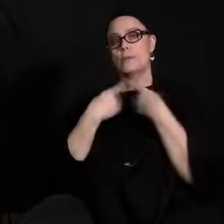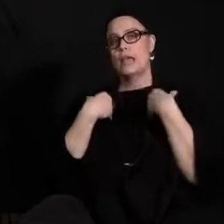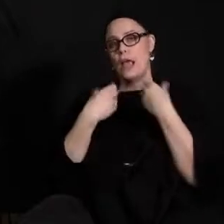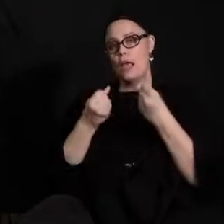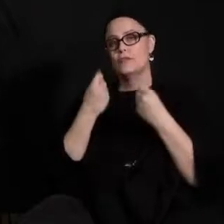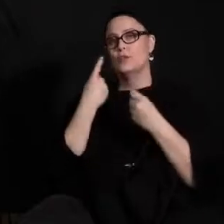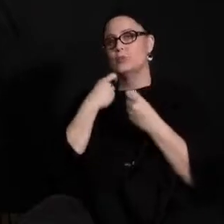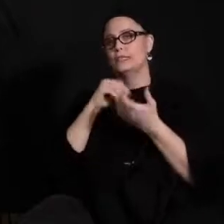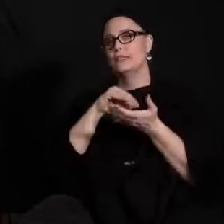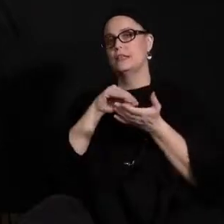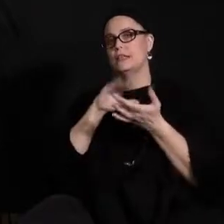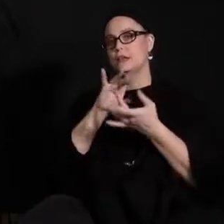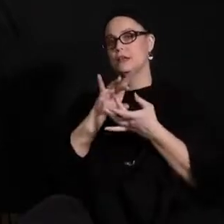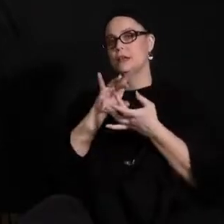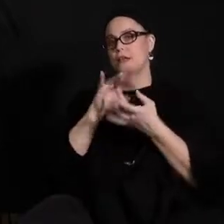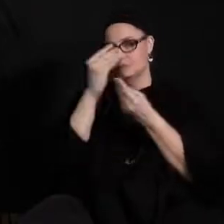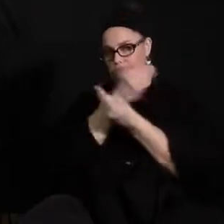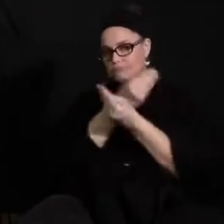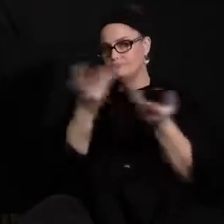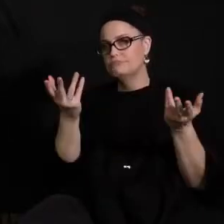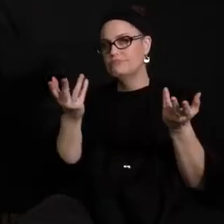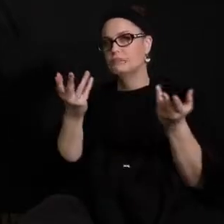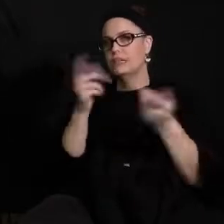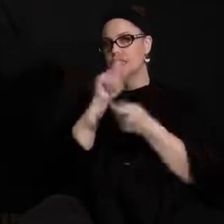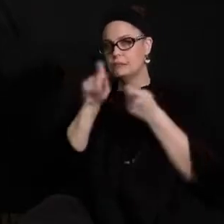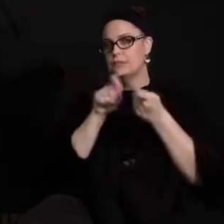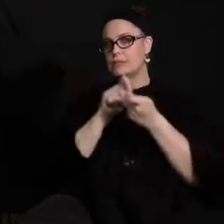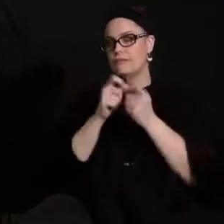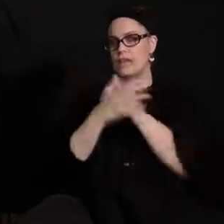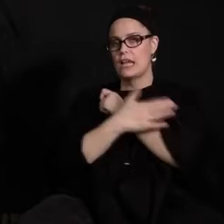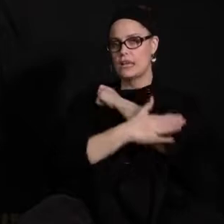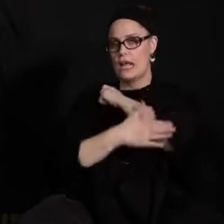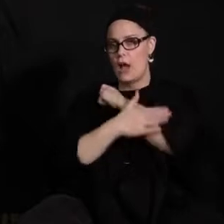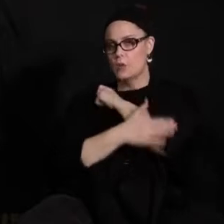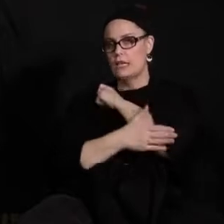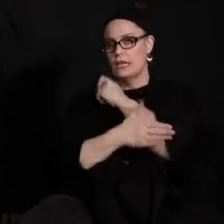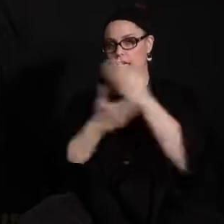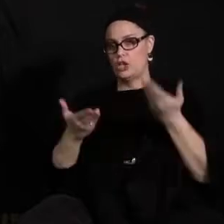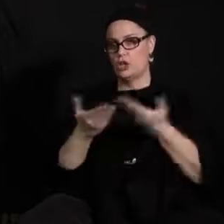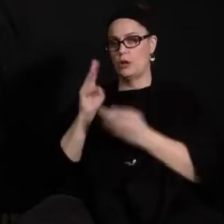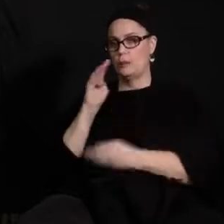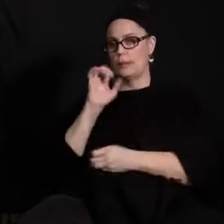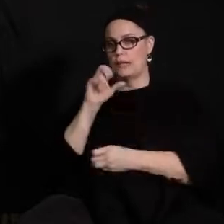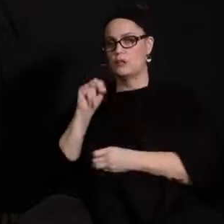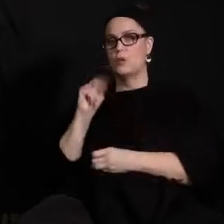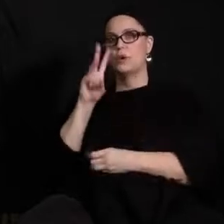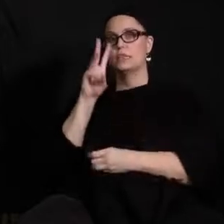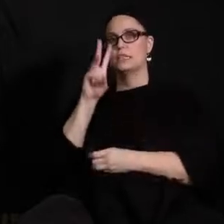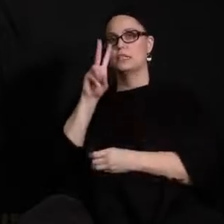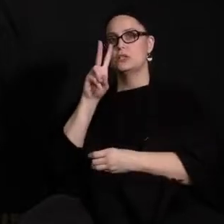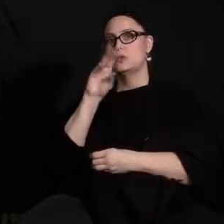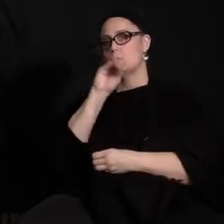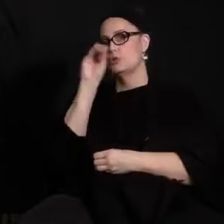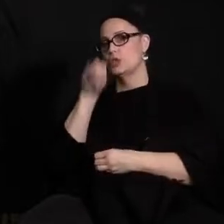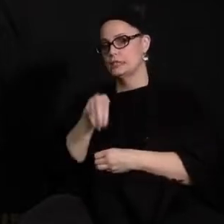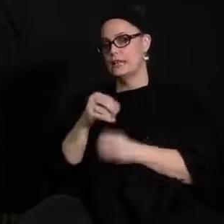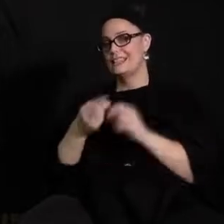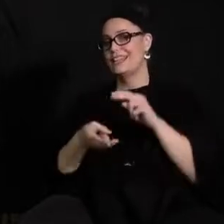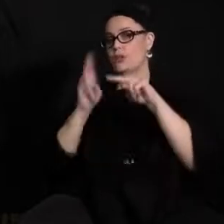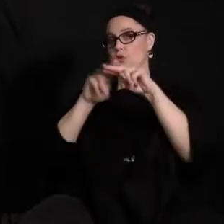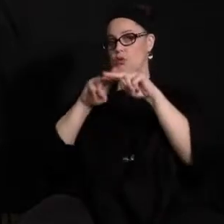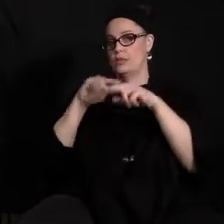released had a press release last week about a particular county here in Minnesota that had a 62 percent increase in COVID